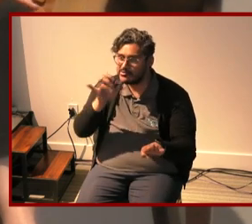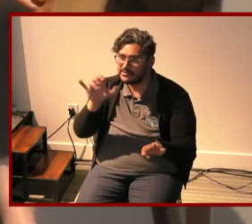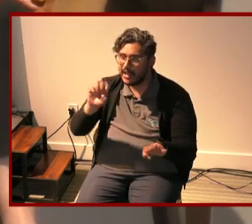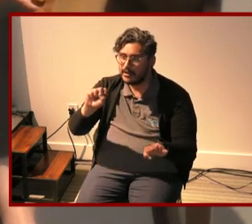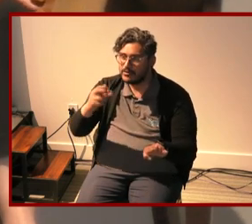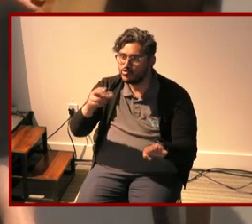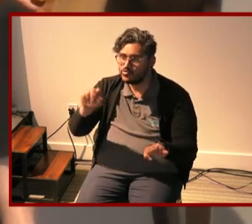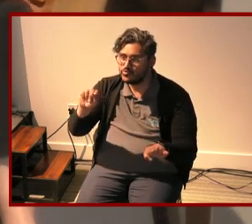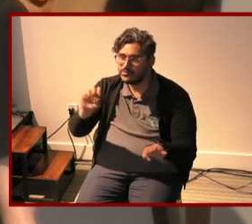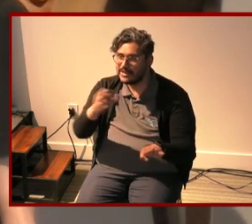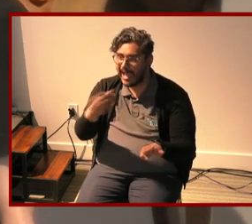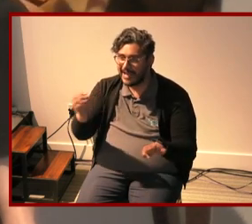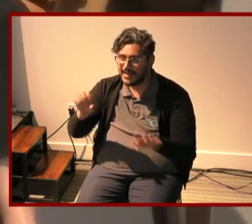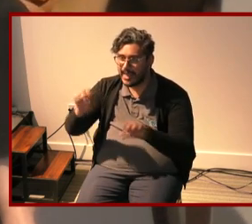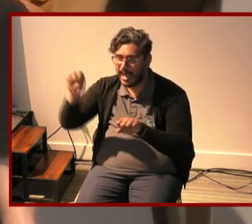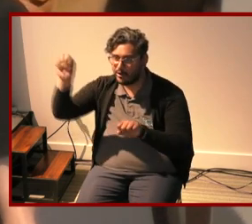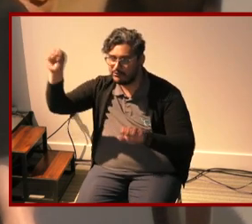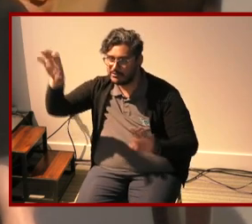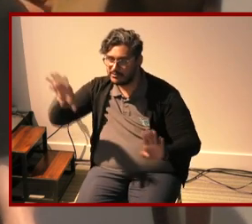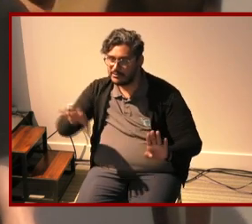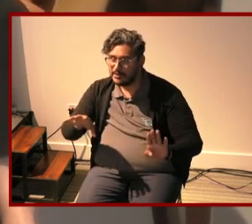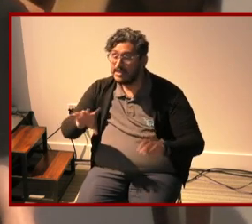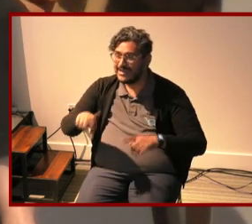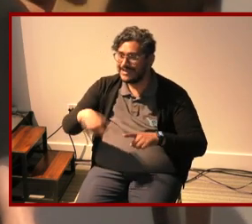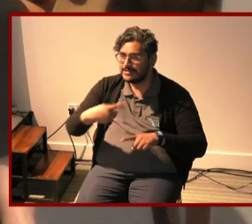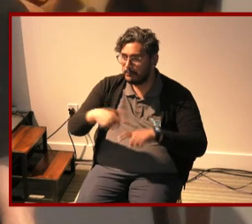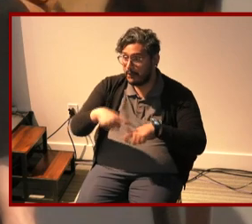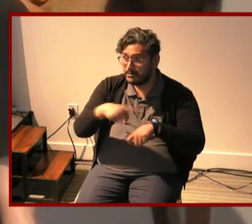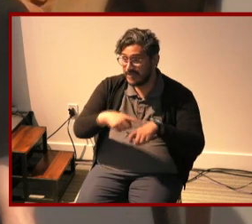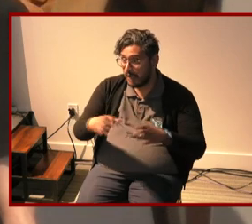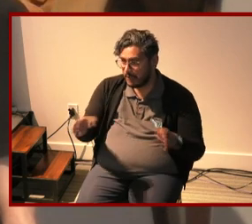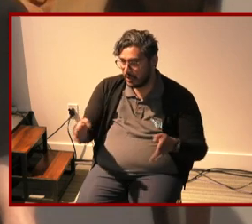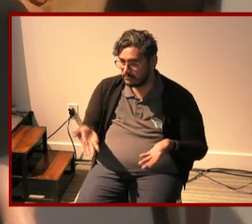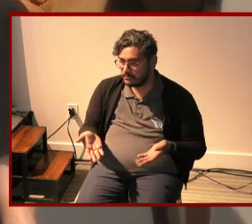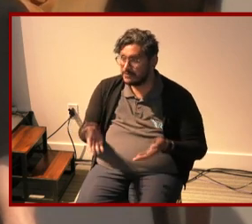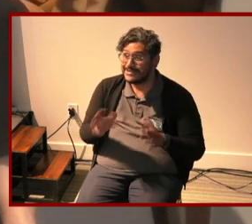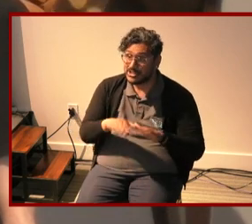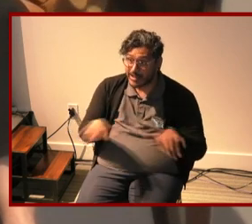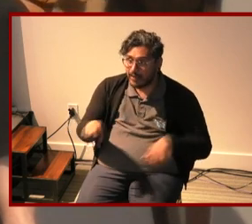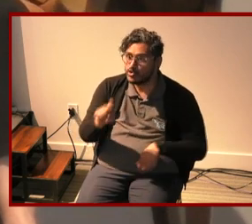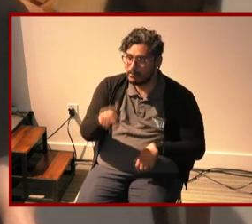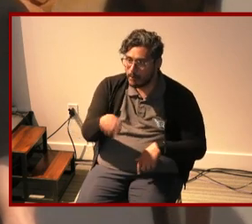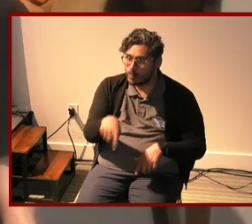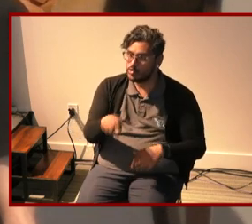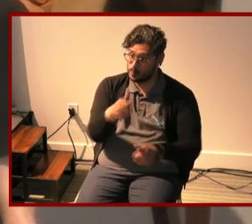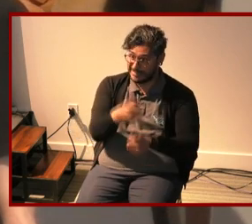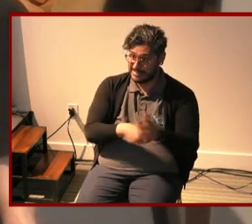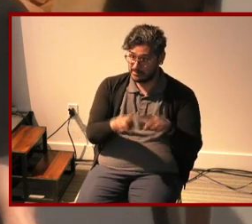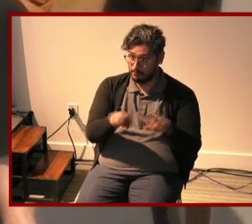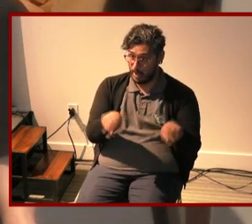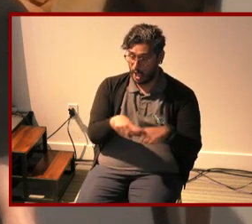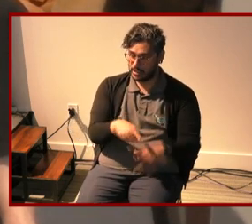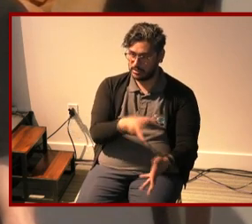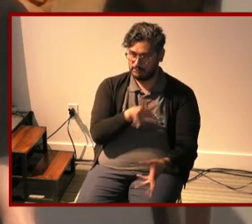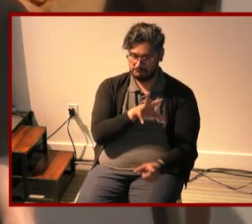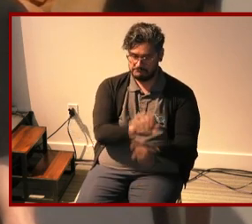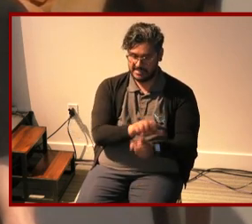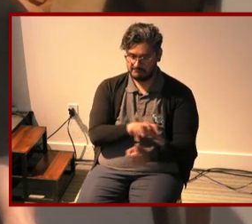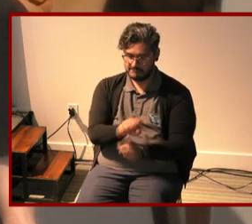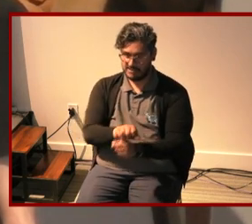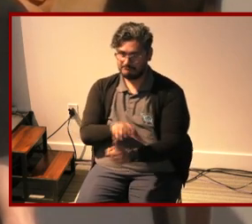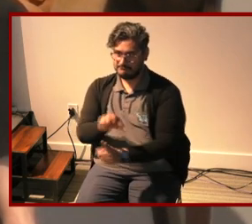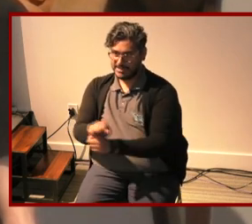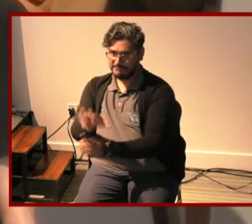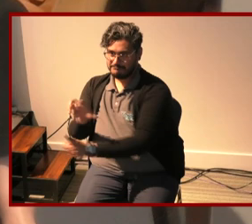that and um it's a developmental timeline and the child is supposed to meet each of these boxes within a very very very specific window